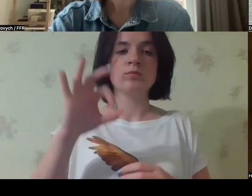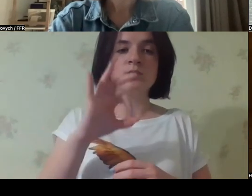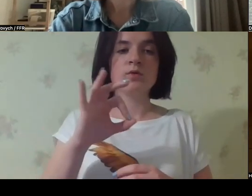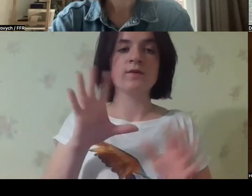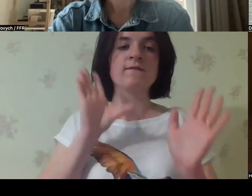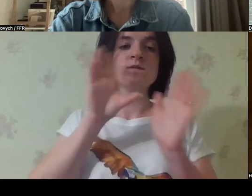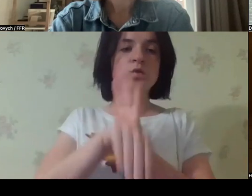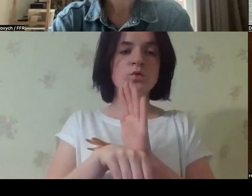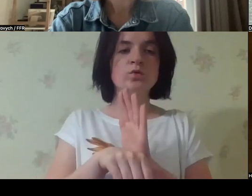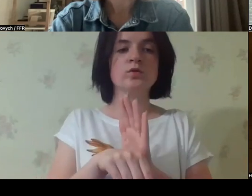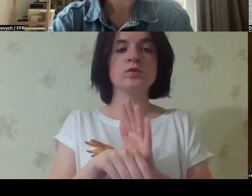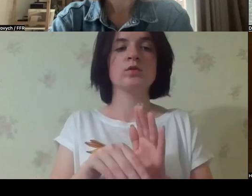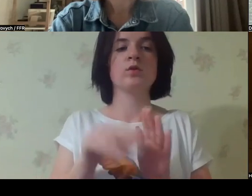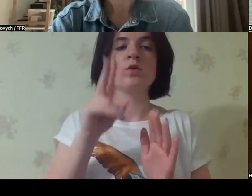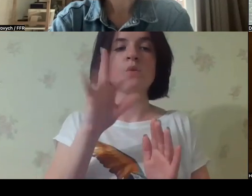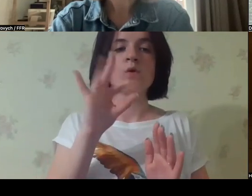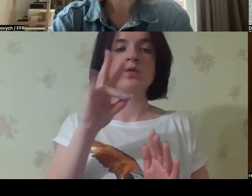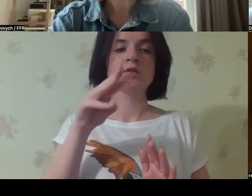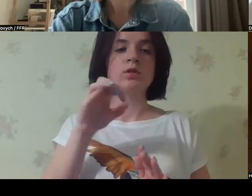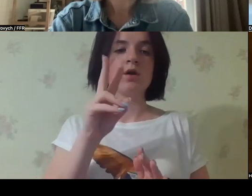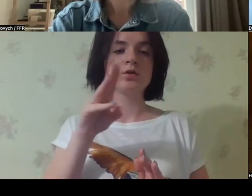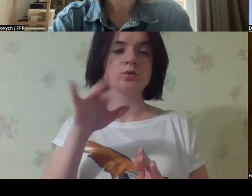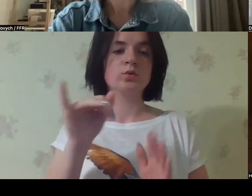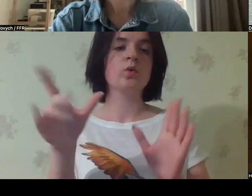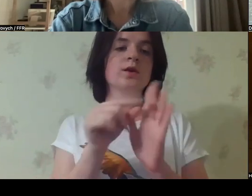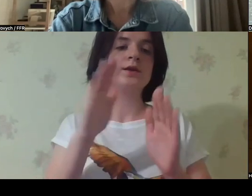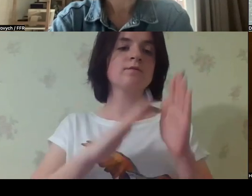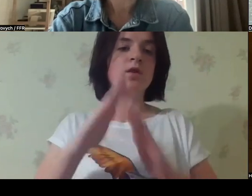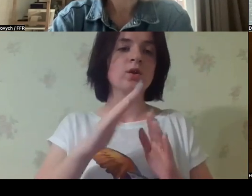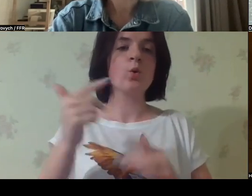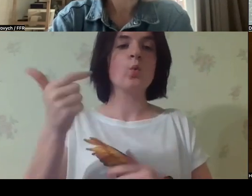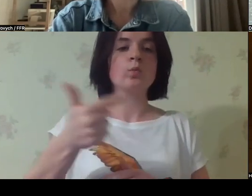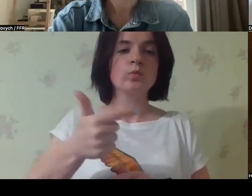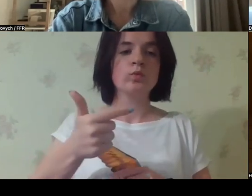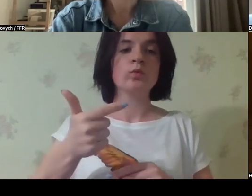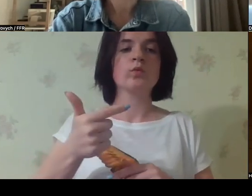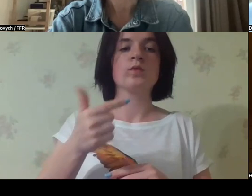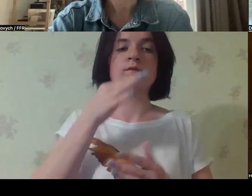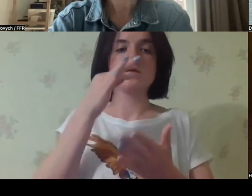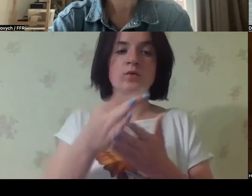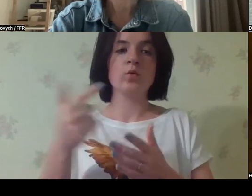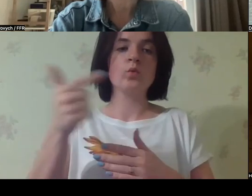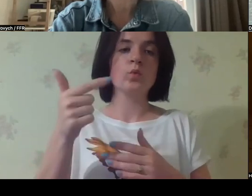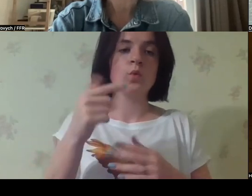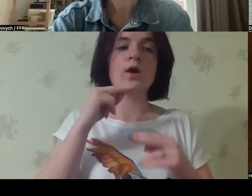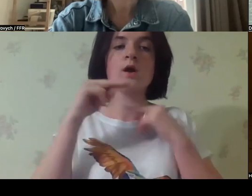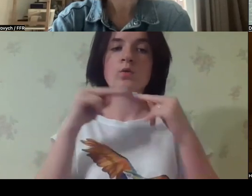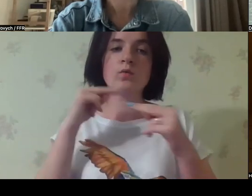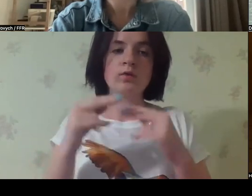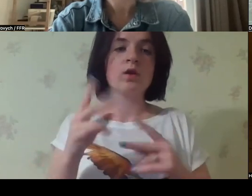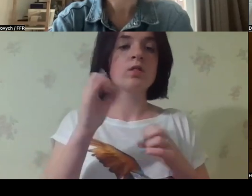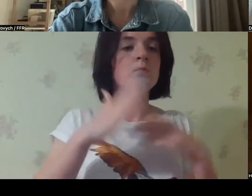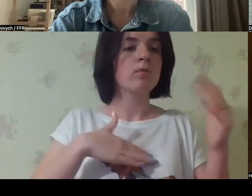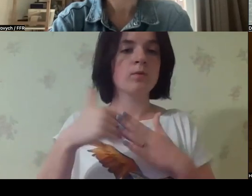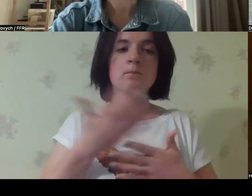is talking a lot about the inclusion in the context